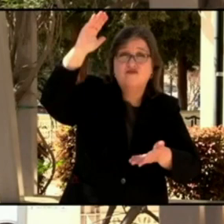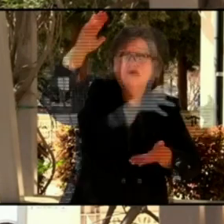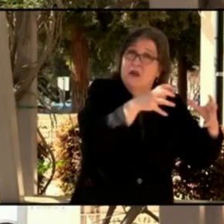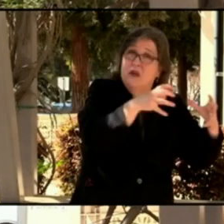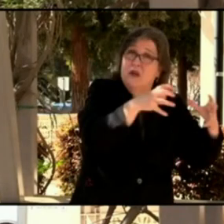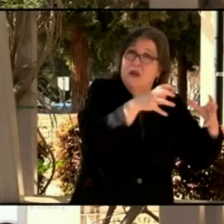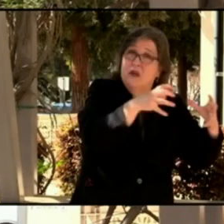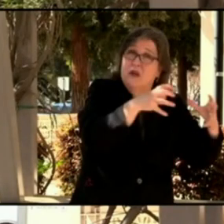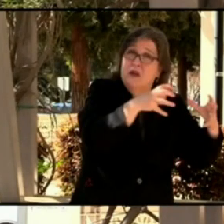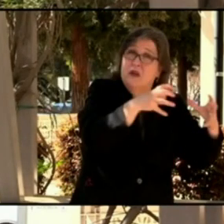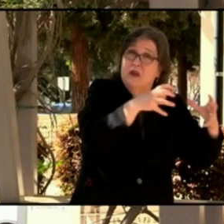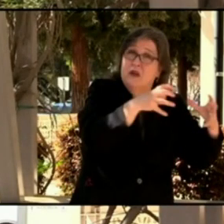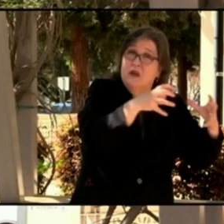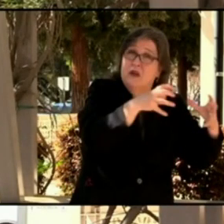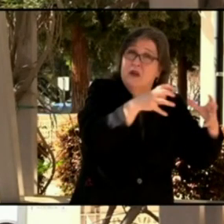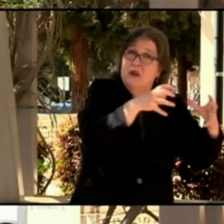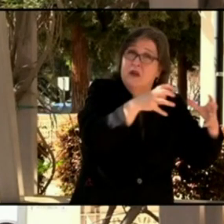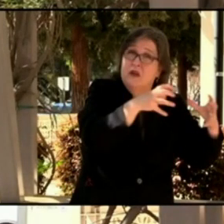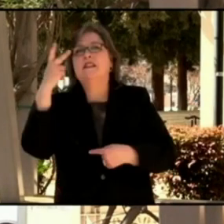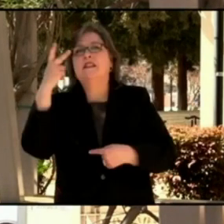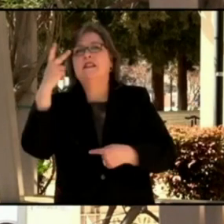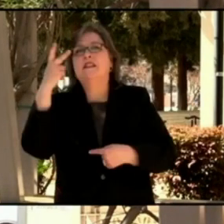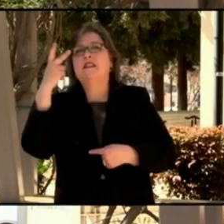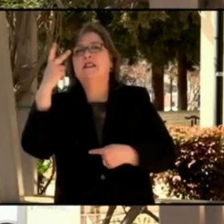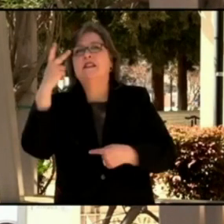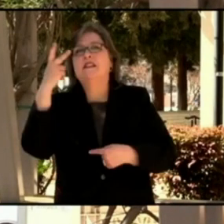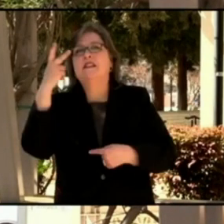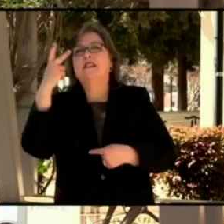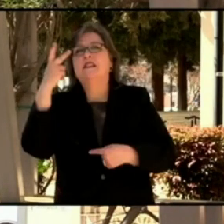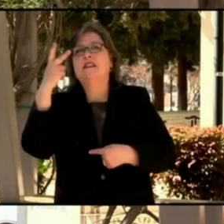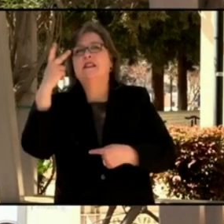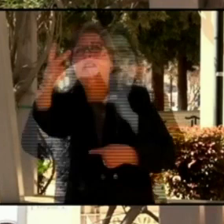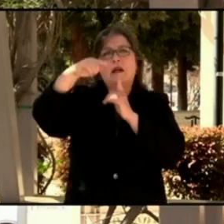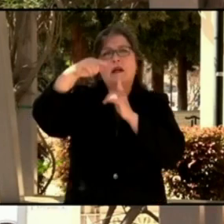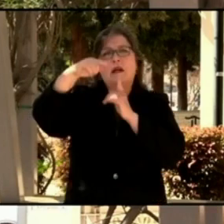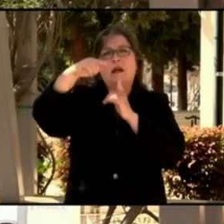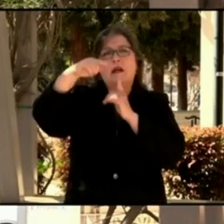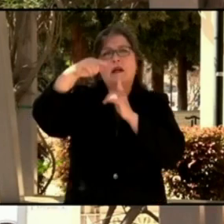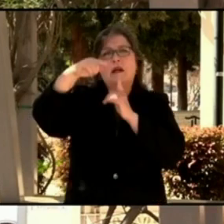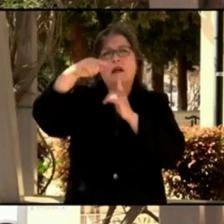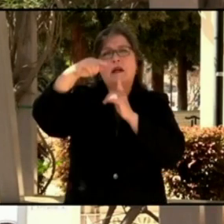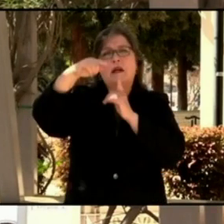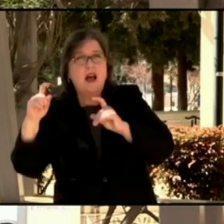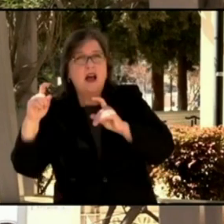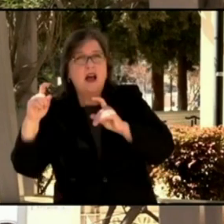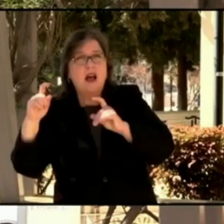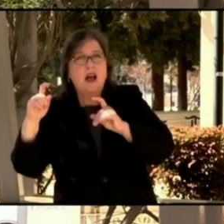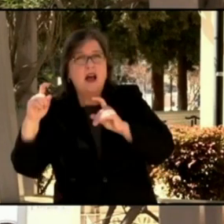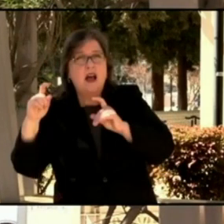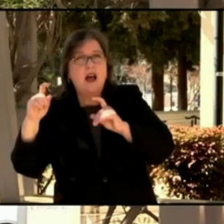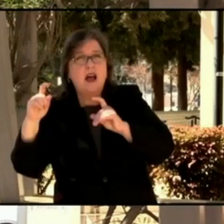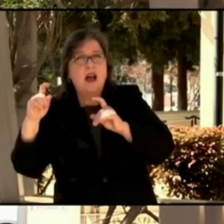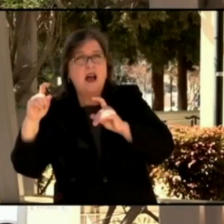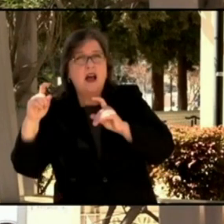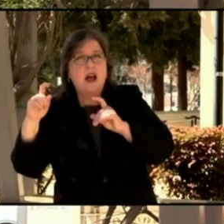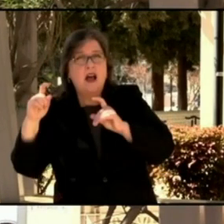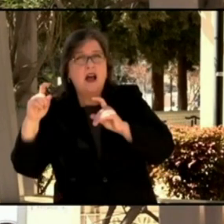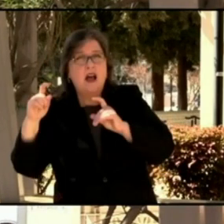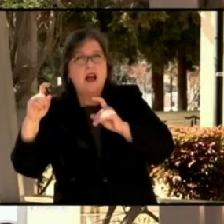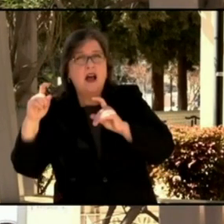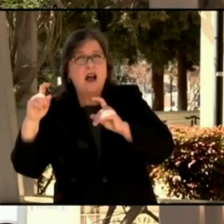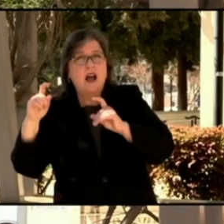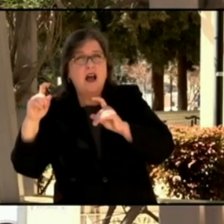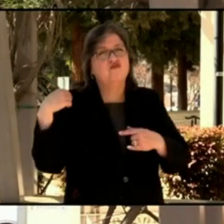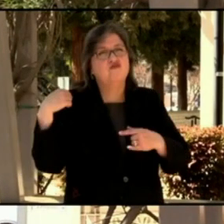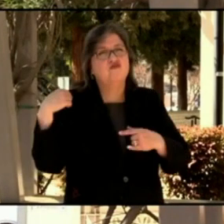and positivity rates across the state, the region and our county. This has to do with, I think, both increase